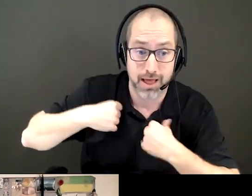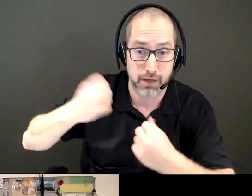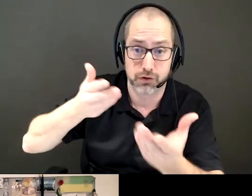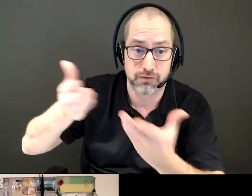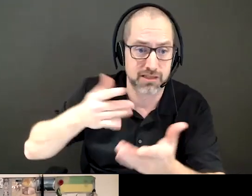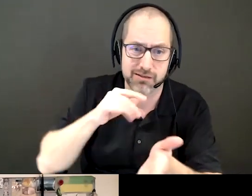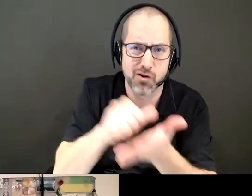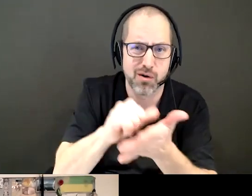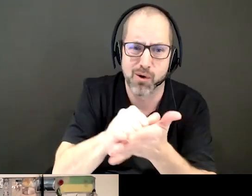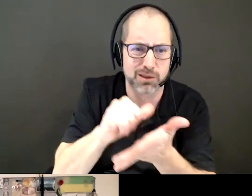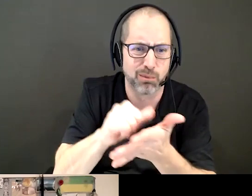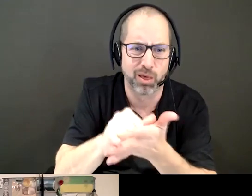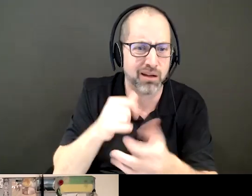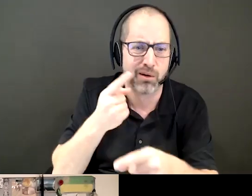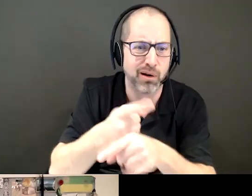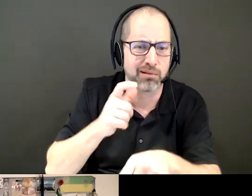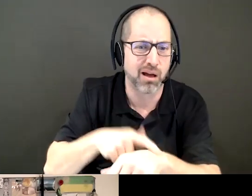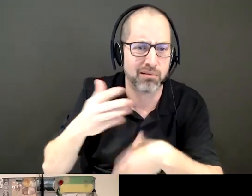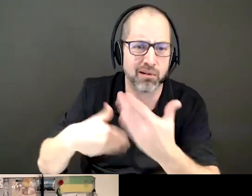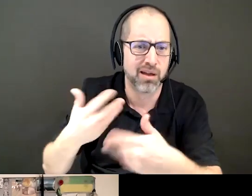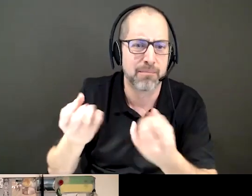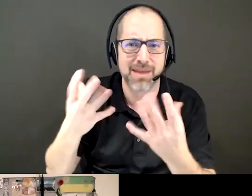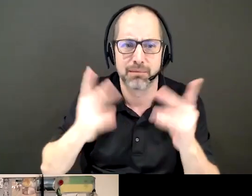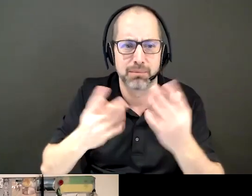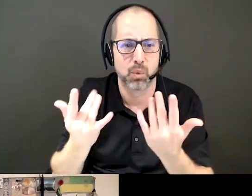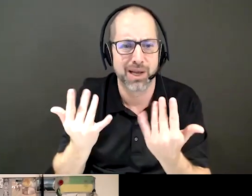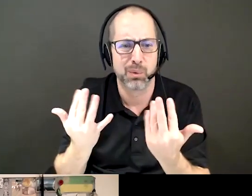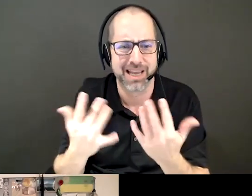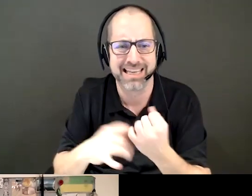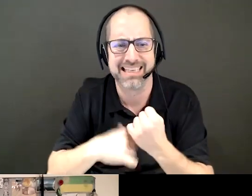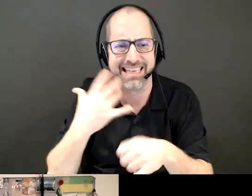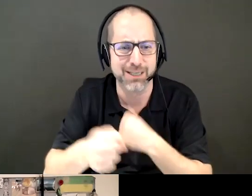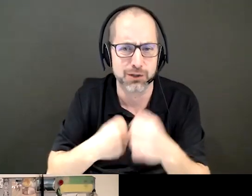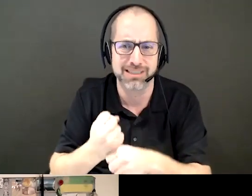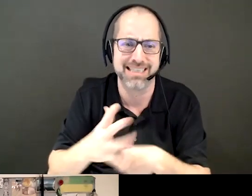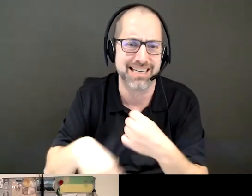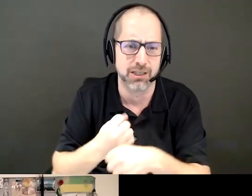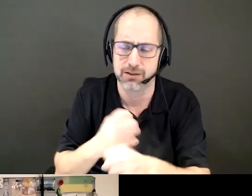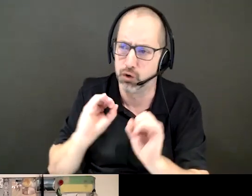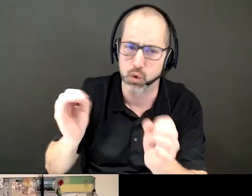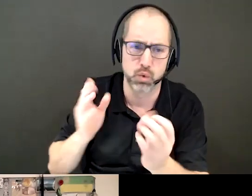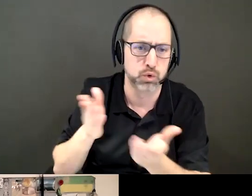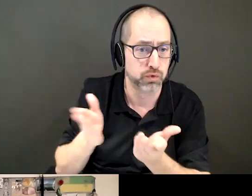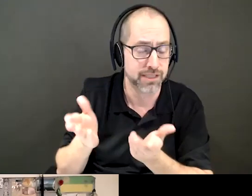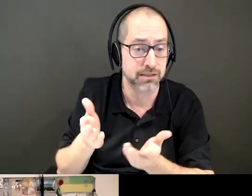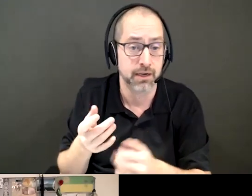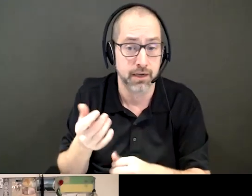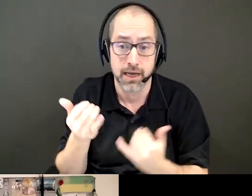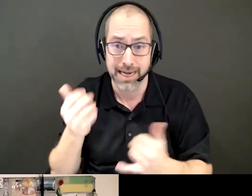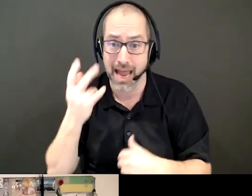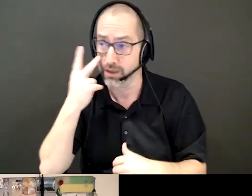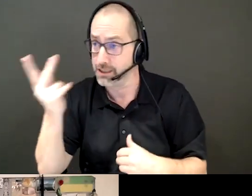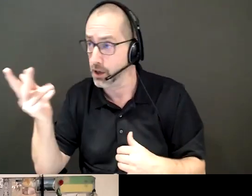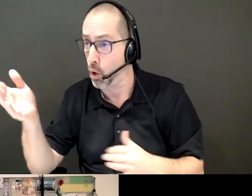impossible in a timely manner, where people have been waiting years for services that aren't delivered. But now we see that the government